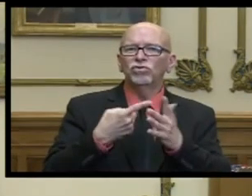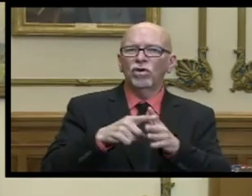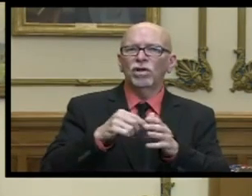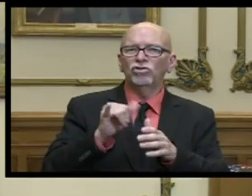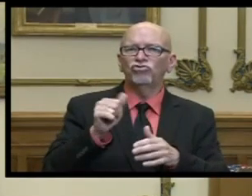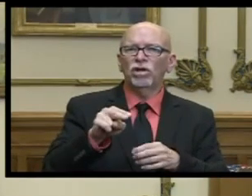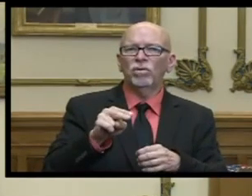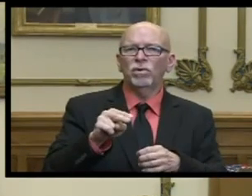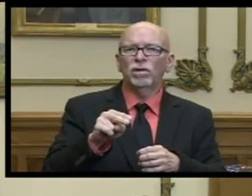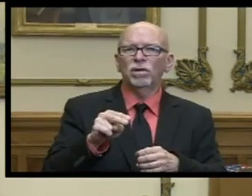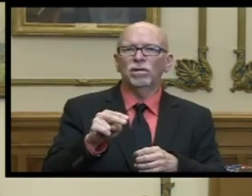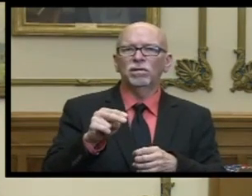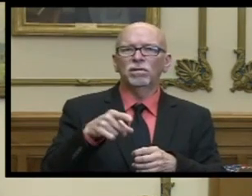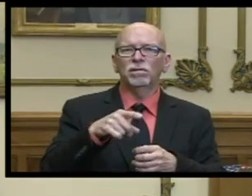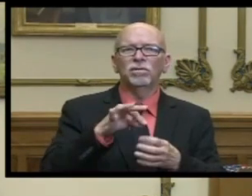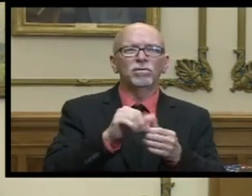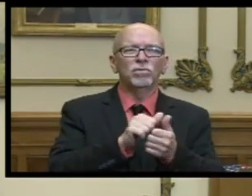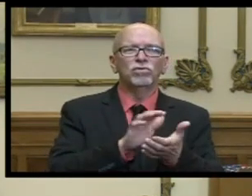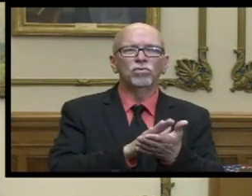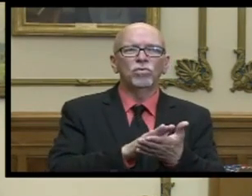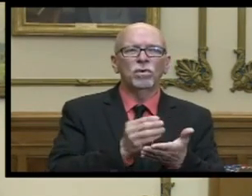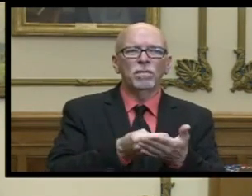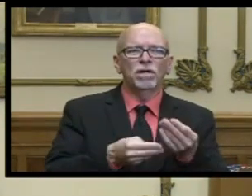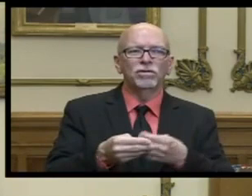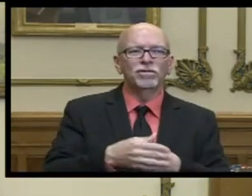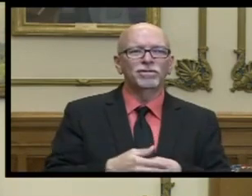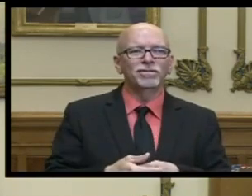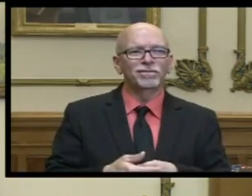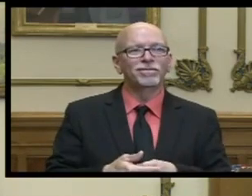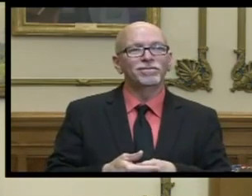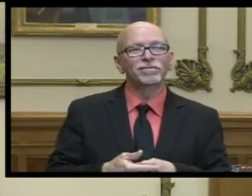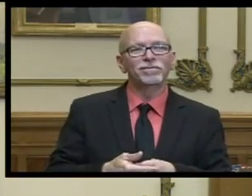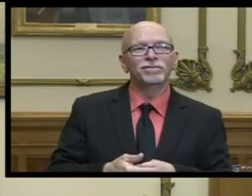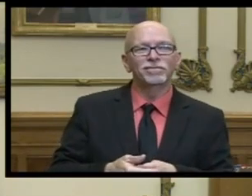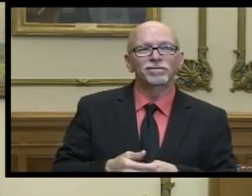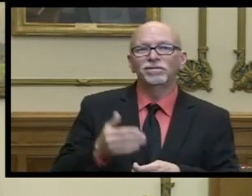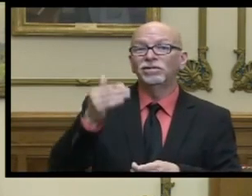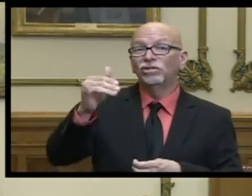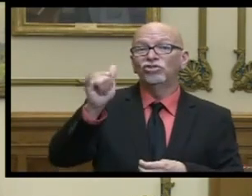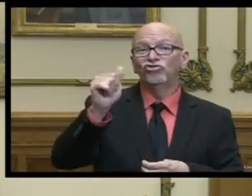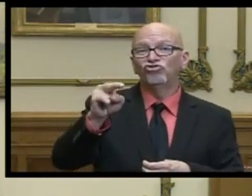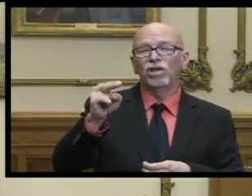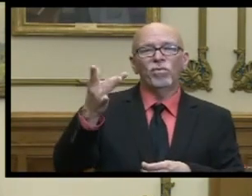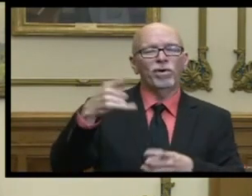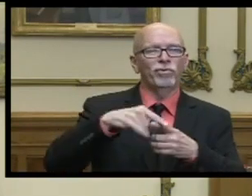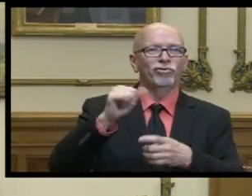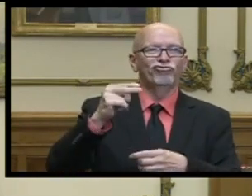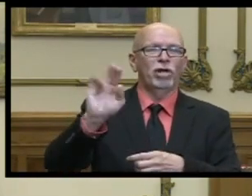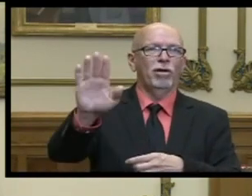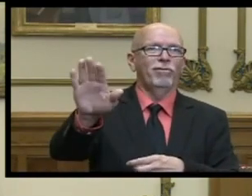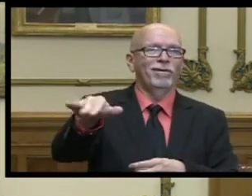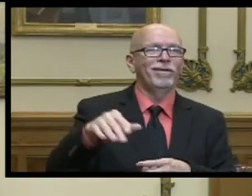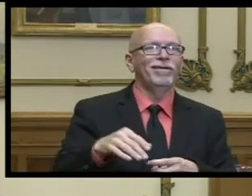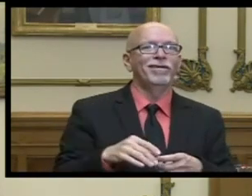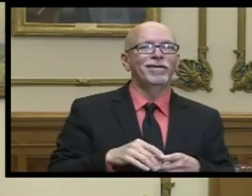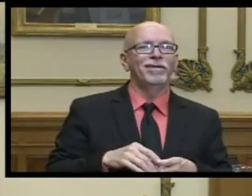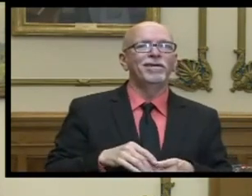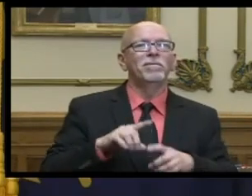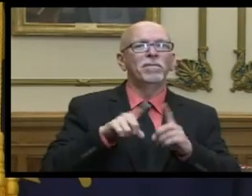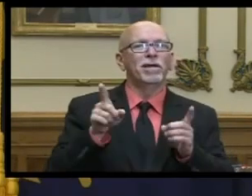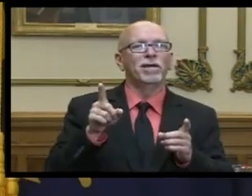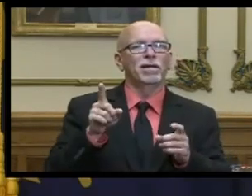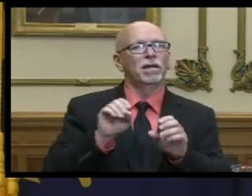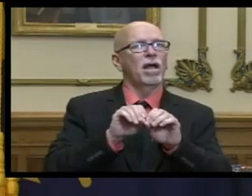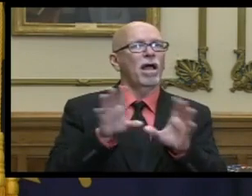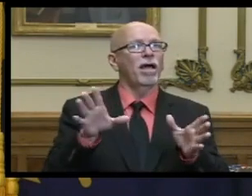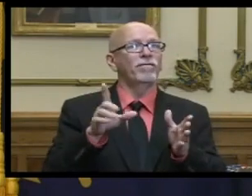january um as far as schools budgets well we'll cross the january bridge when we get to january um but